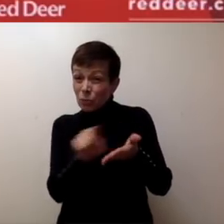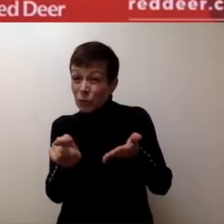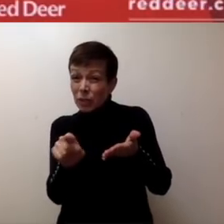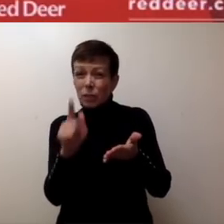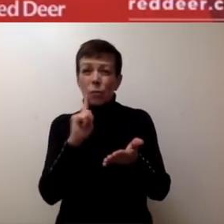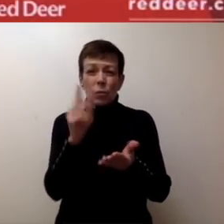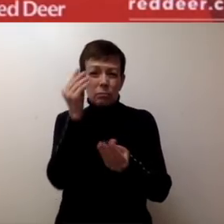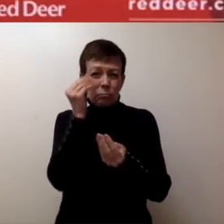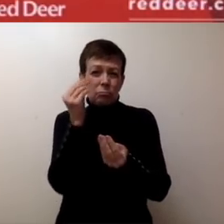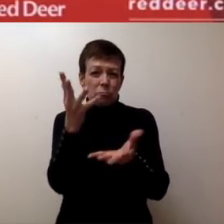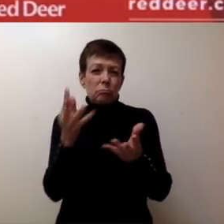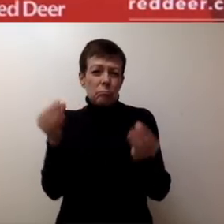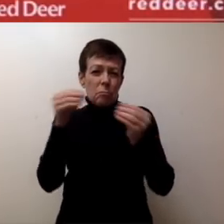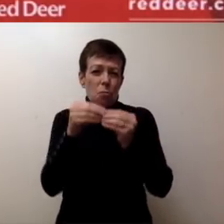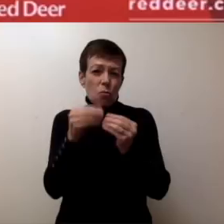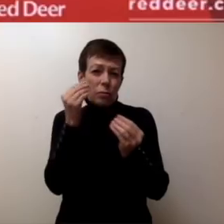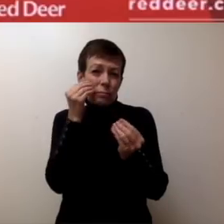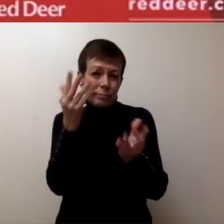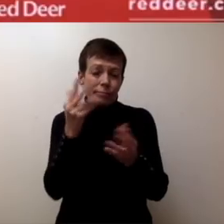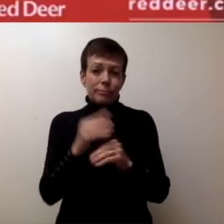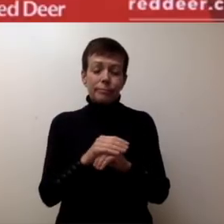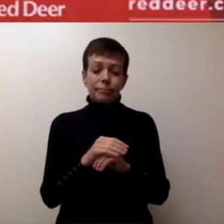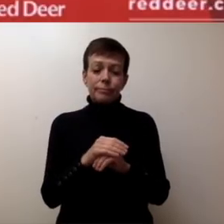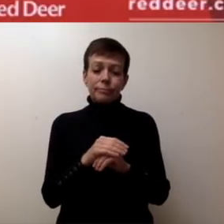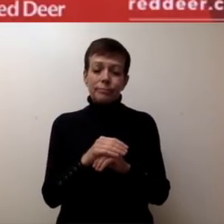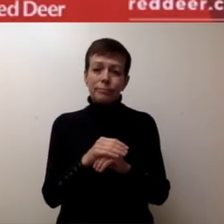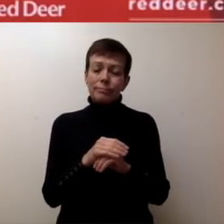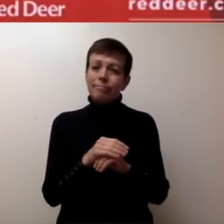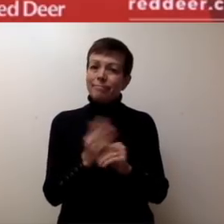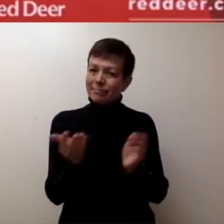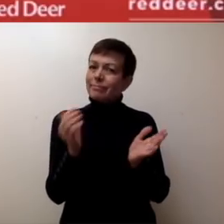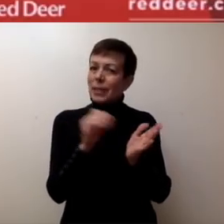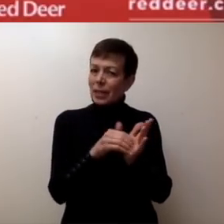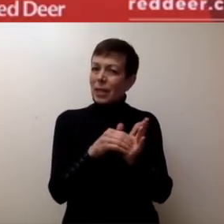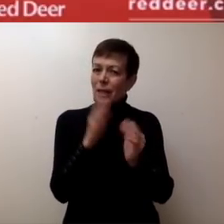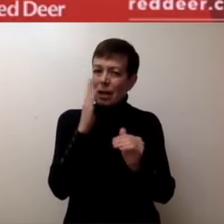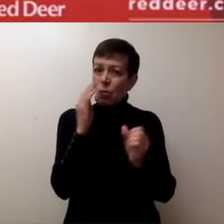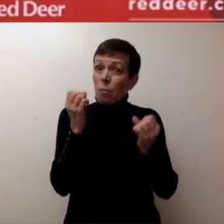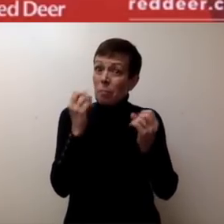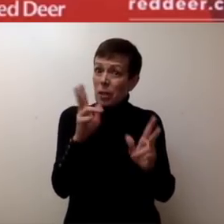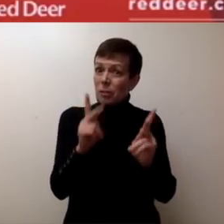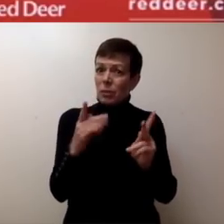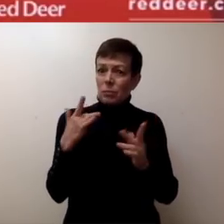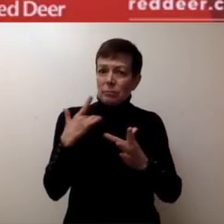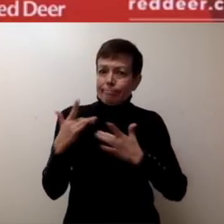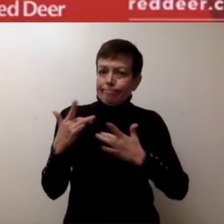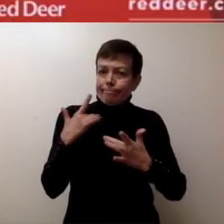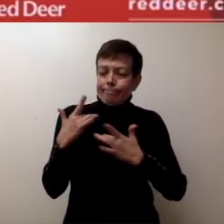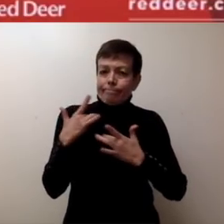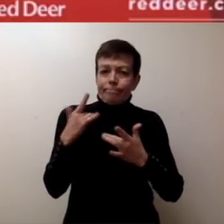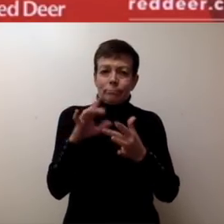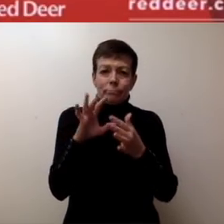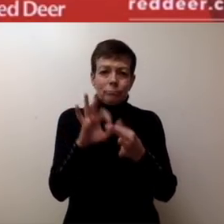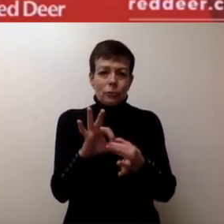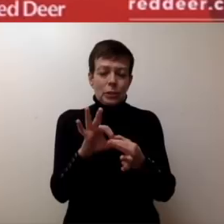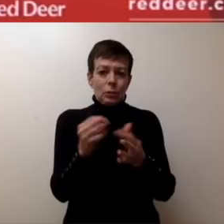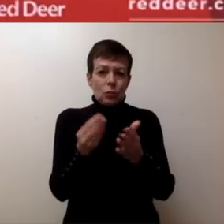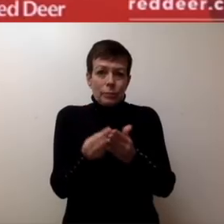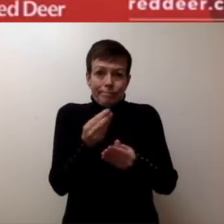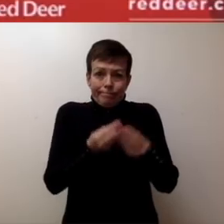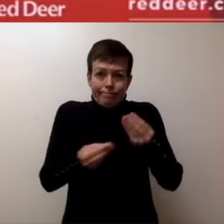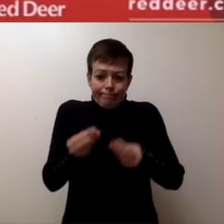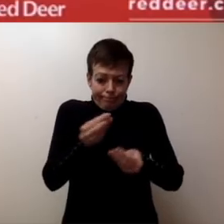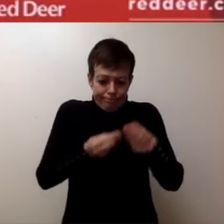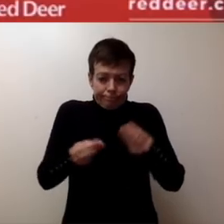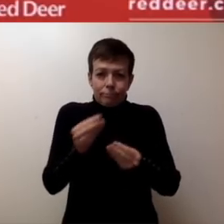So again, I know that that is an issue of particular interest to our citizens because of the financial impact, and it is still